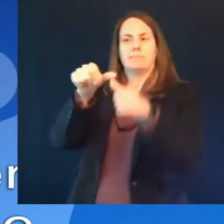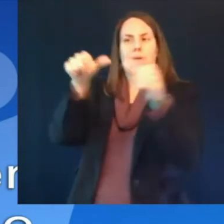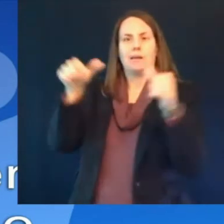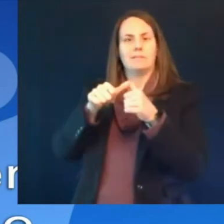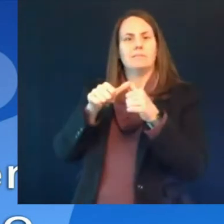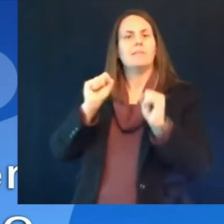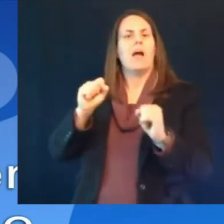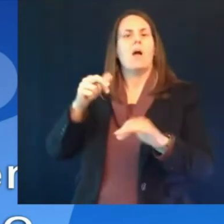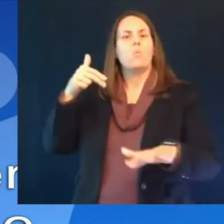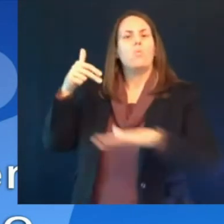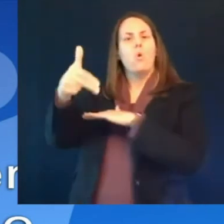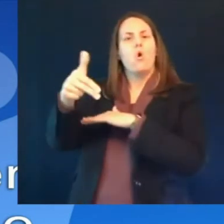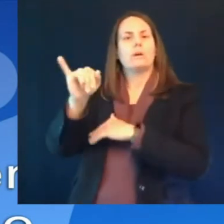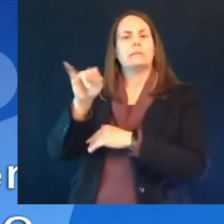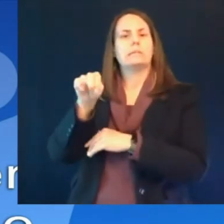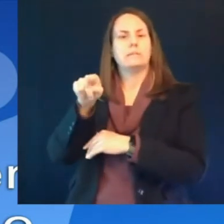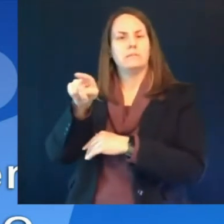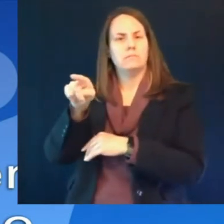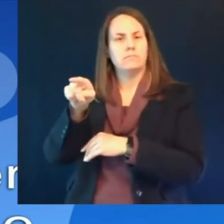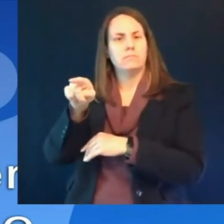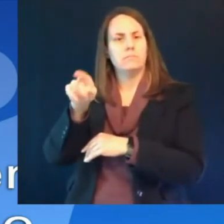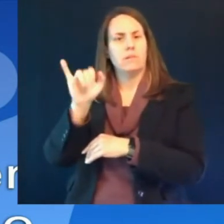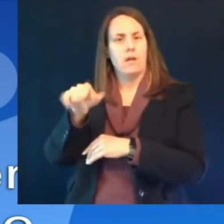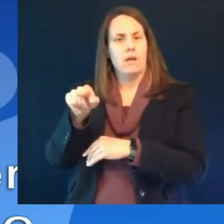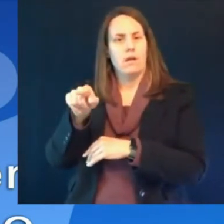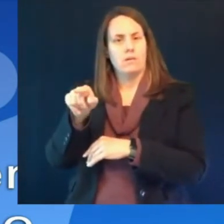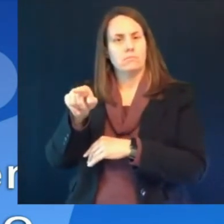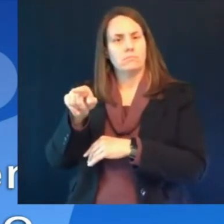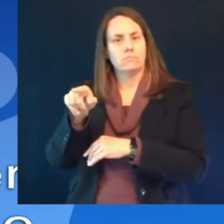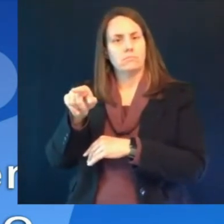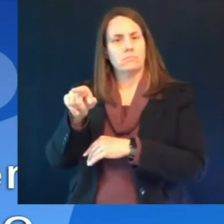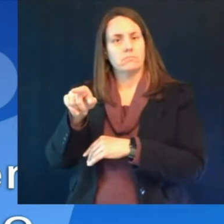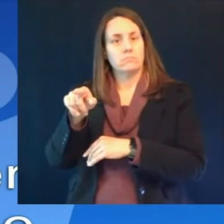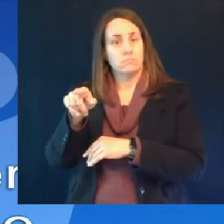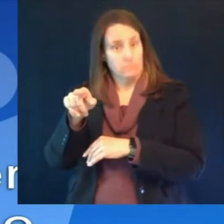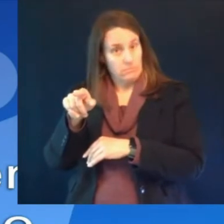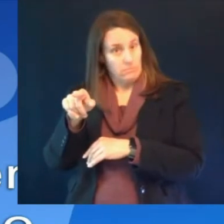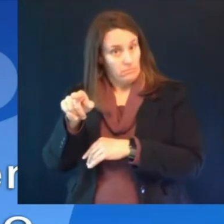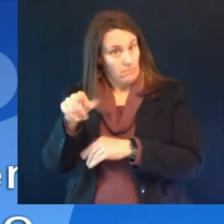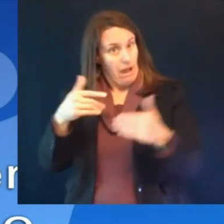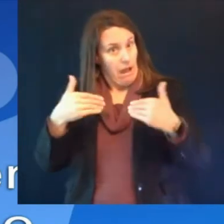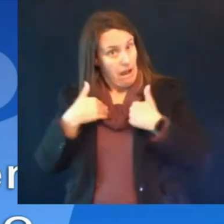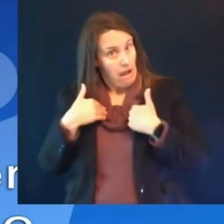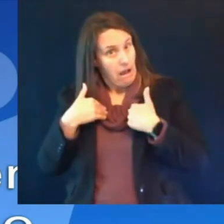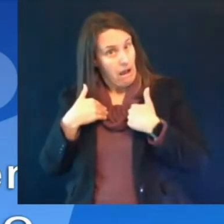appointments not filling up and could that be attributed to vaccine hesitancy